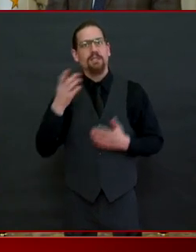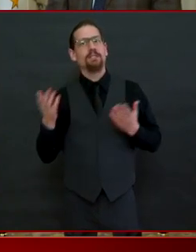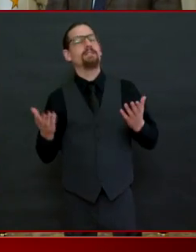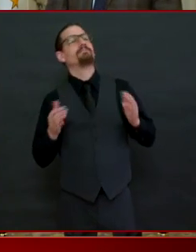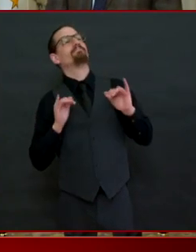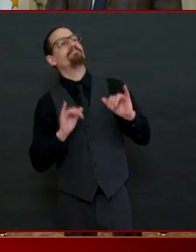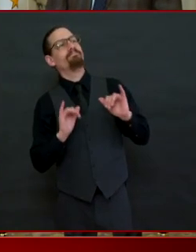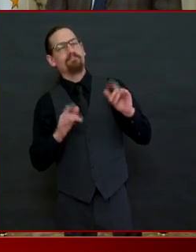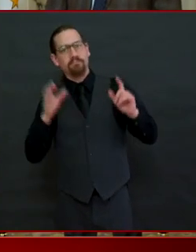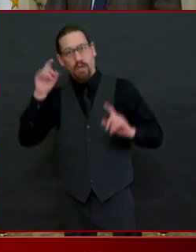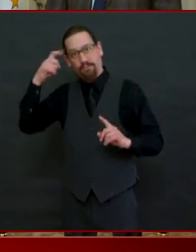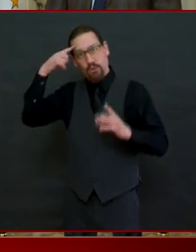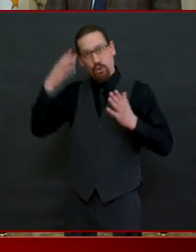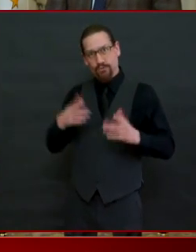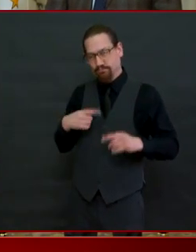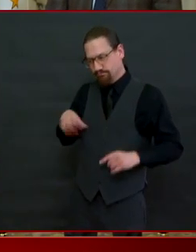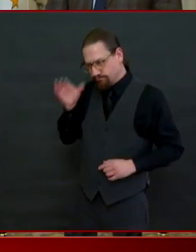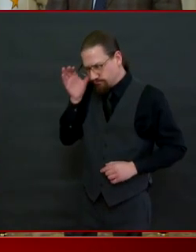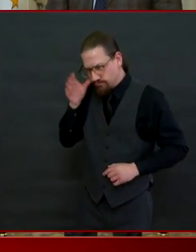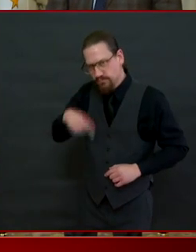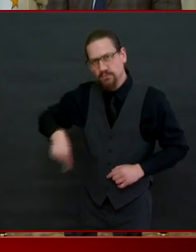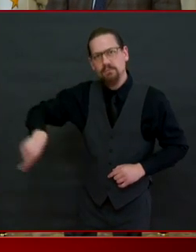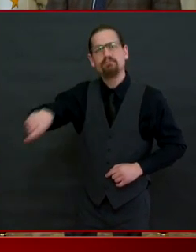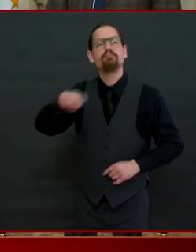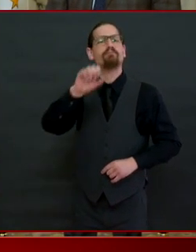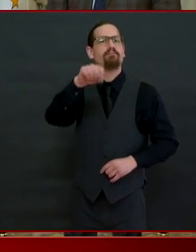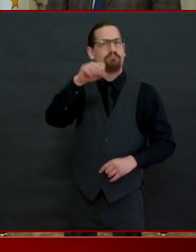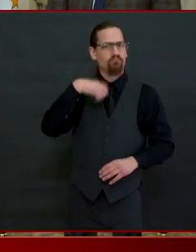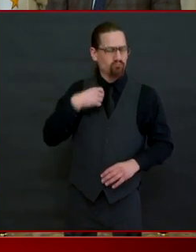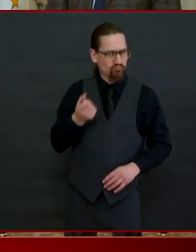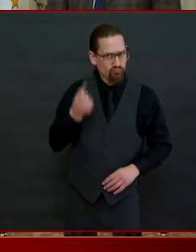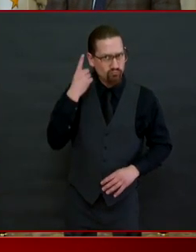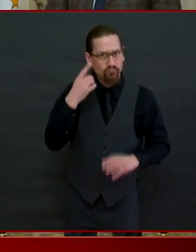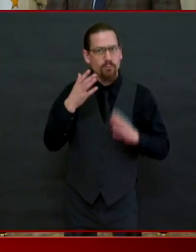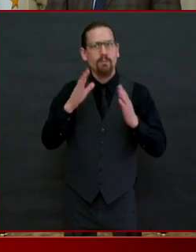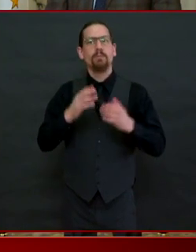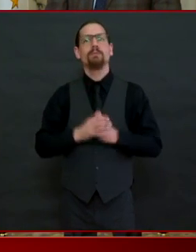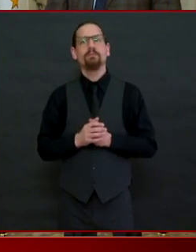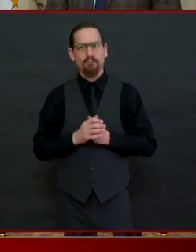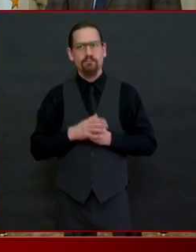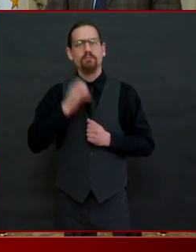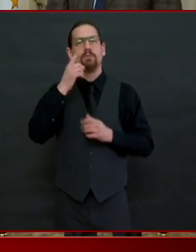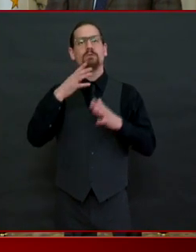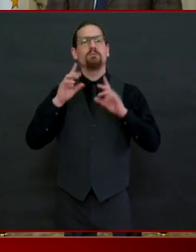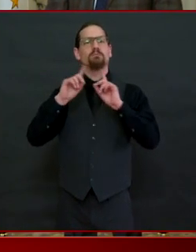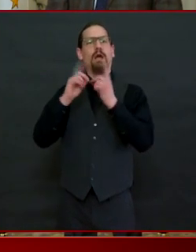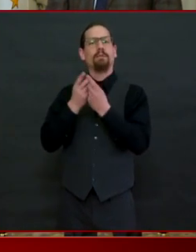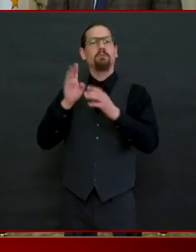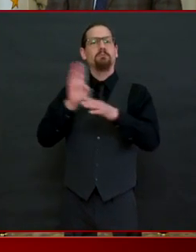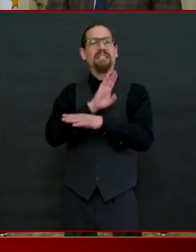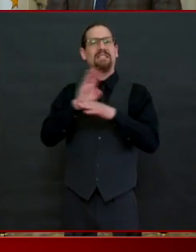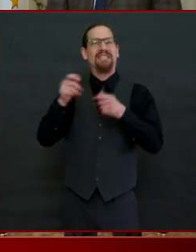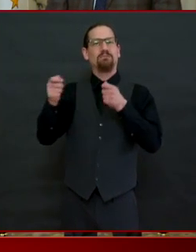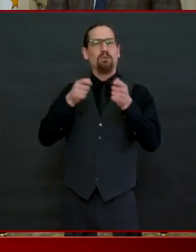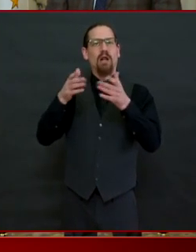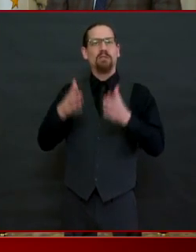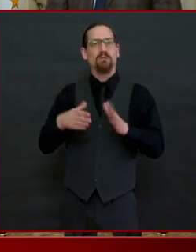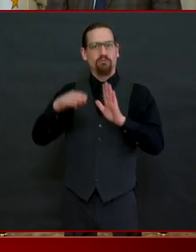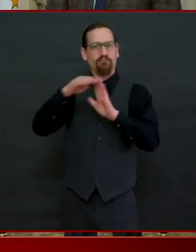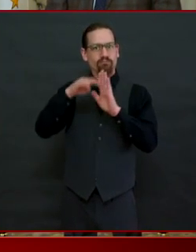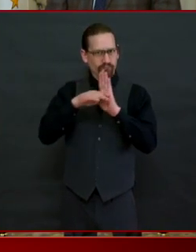and i want you to know that i've directed dbr department of business regulation to work with dem